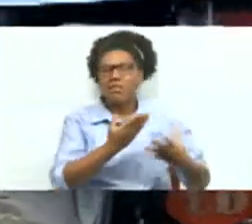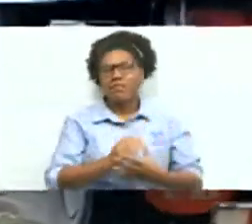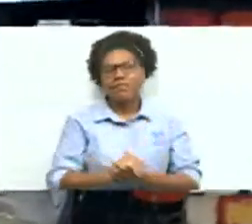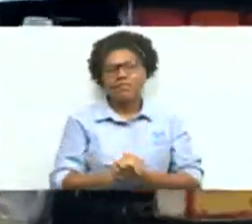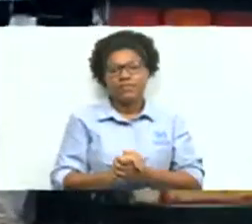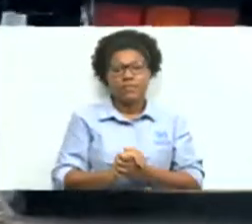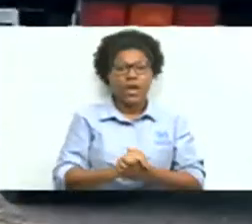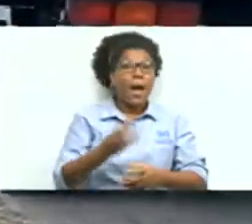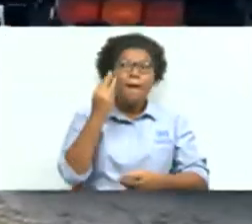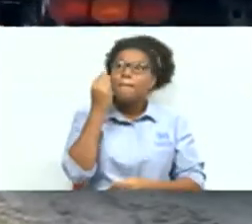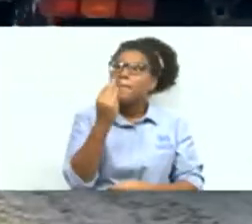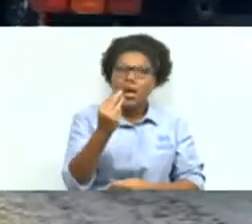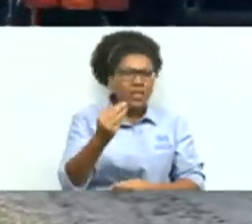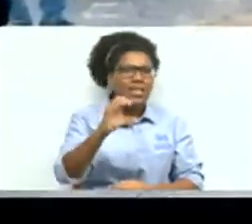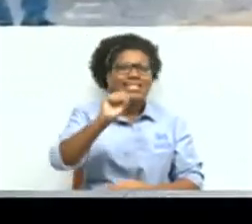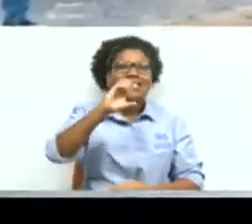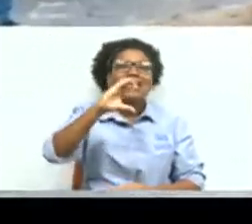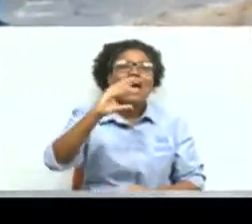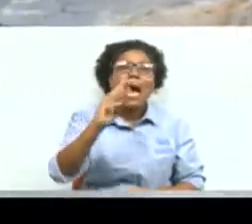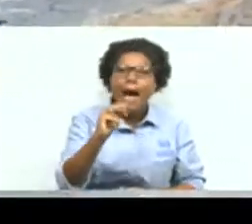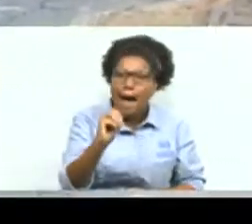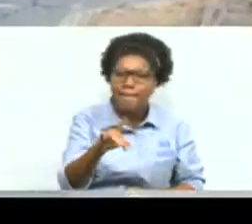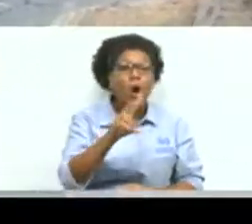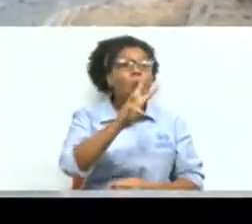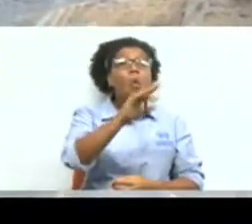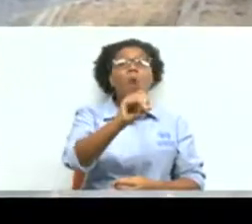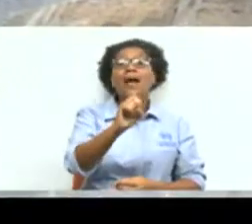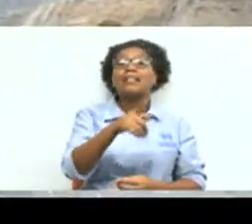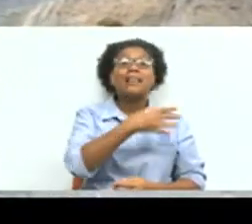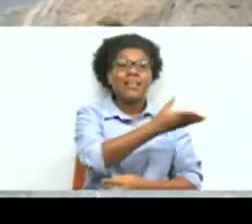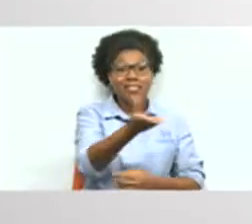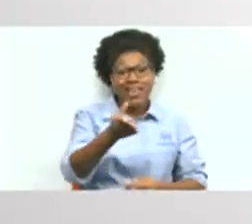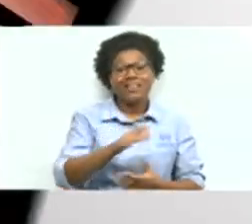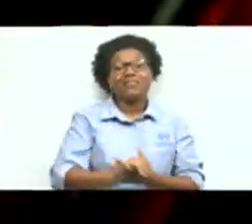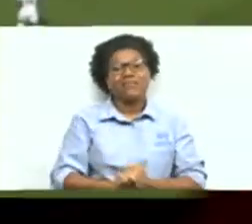Multi-million dollar WASA scam uncovered in Mon Diablo.